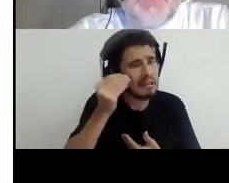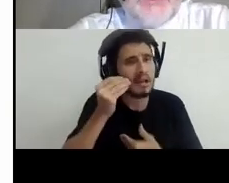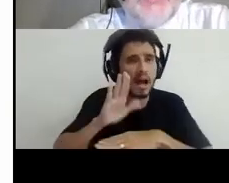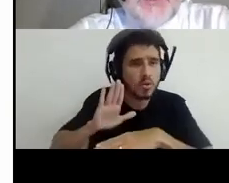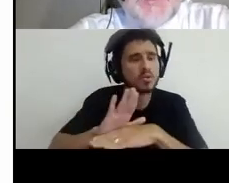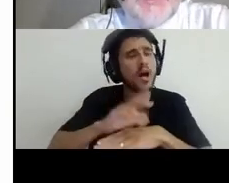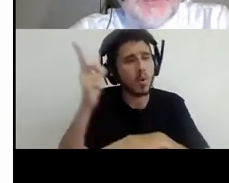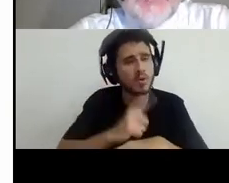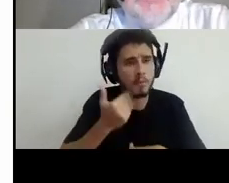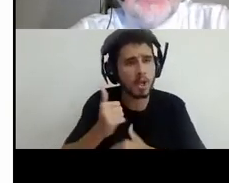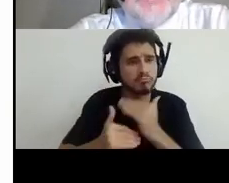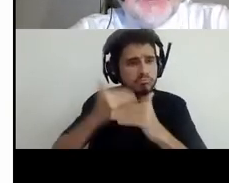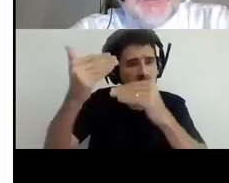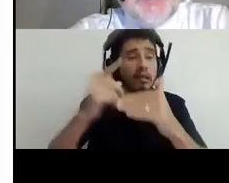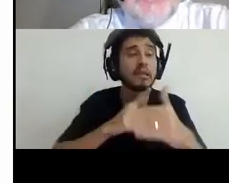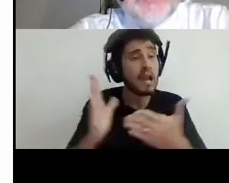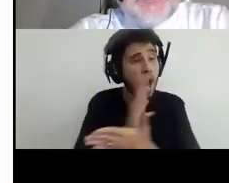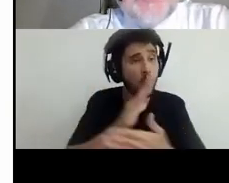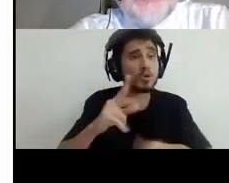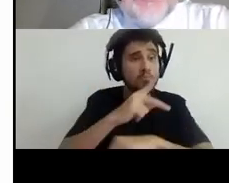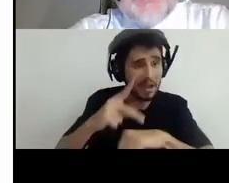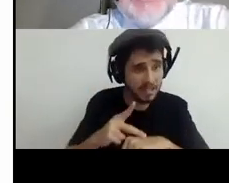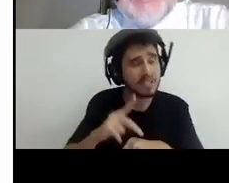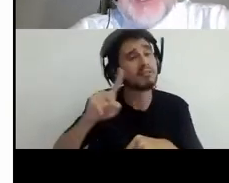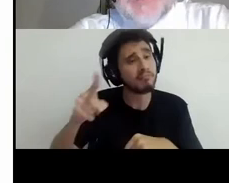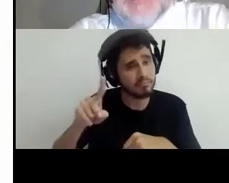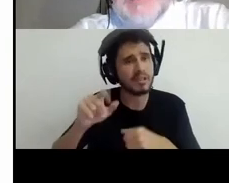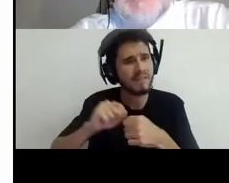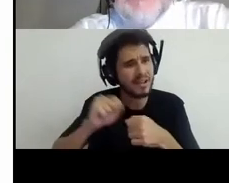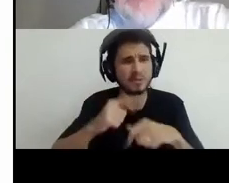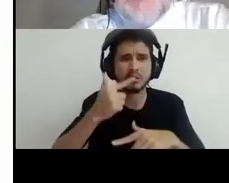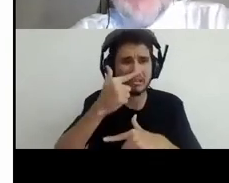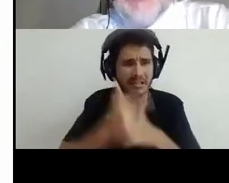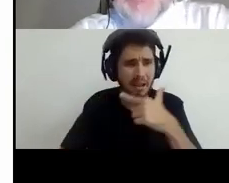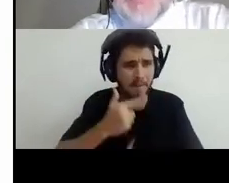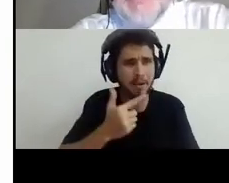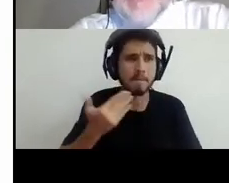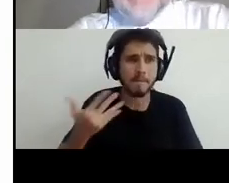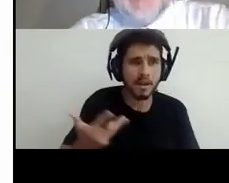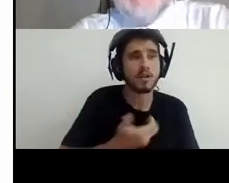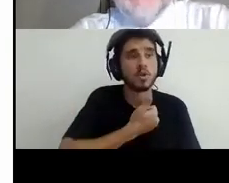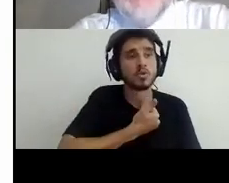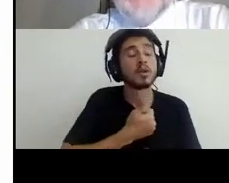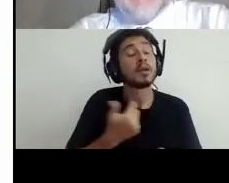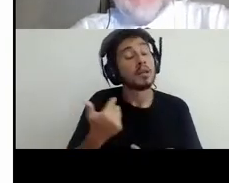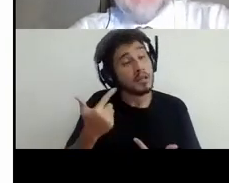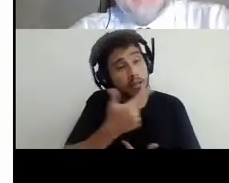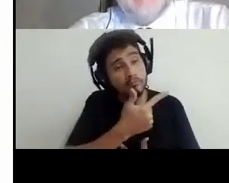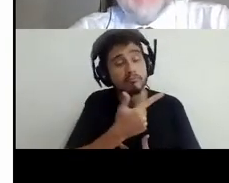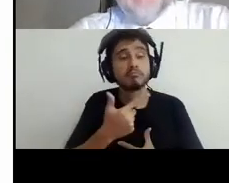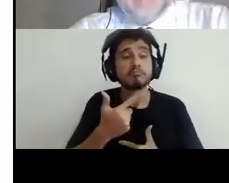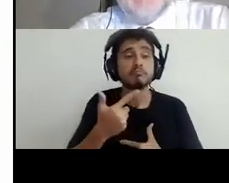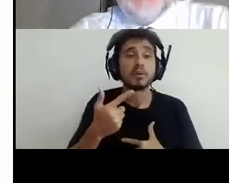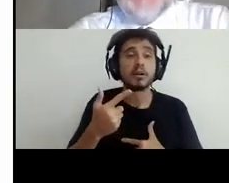would certainly say to the educational research community, I think this is the first priority. Try to assess